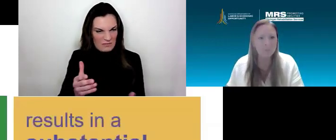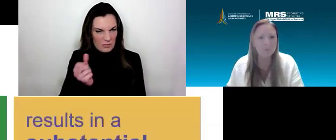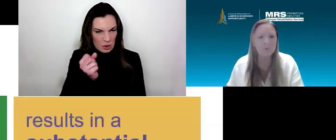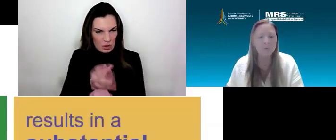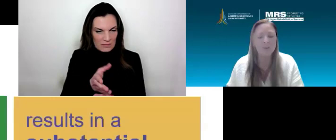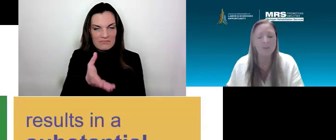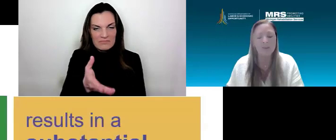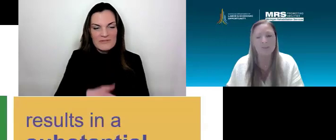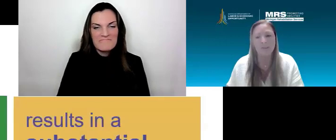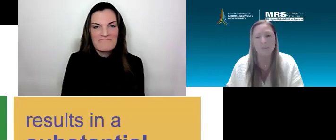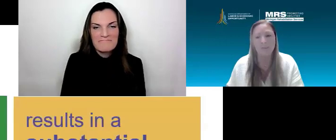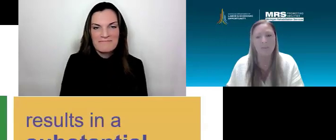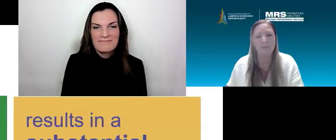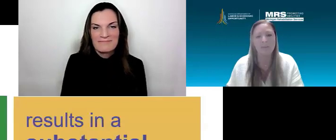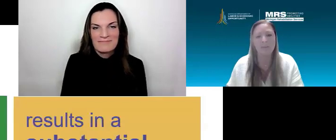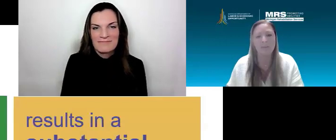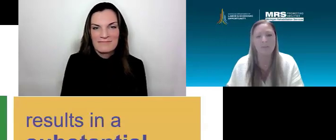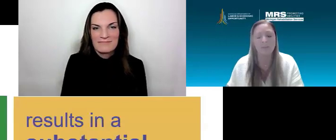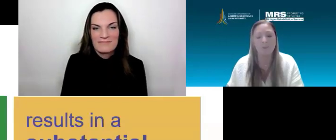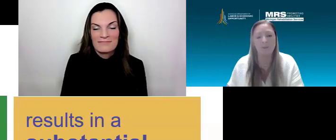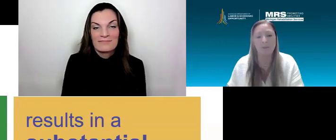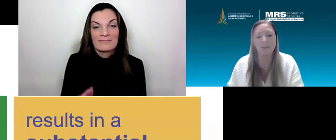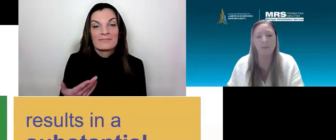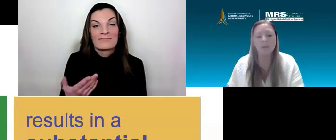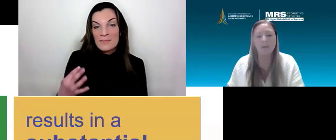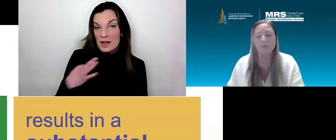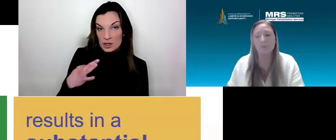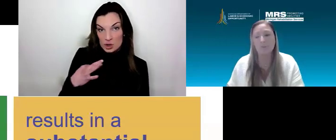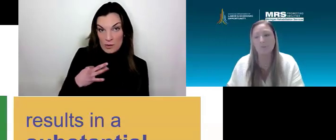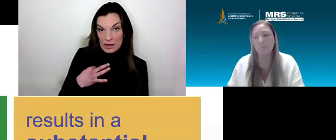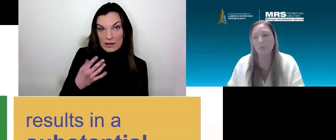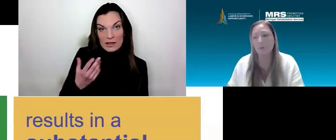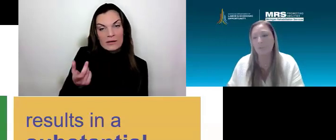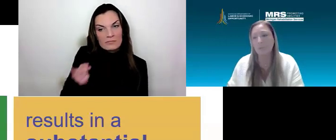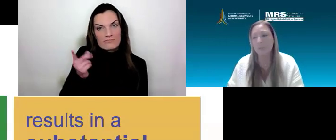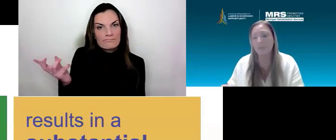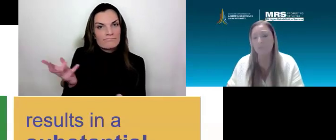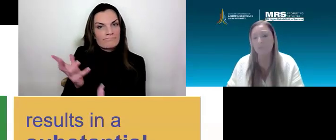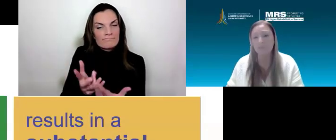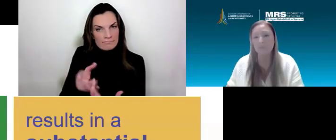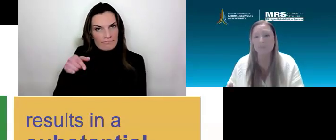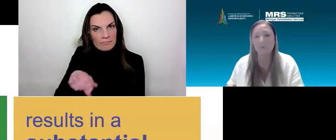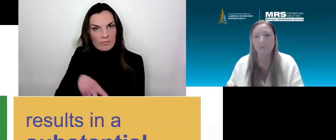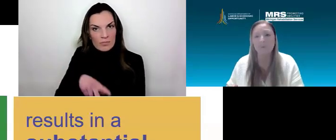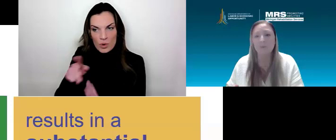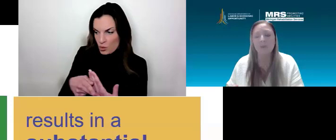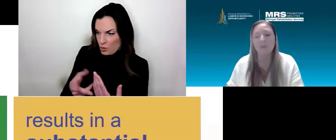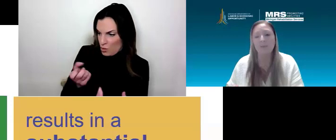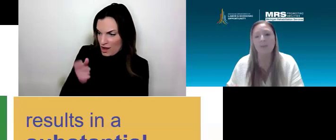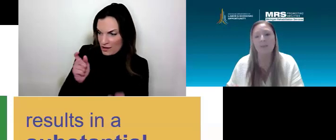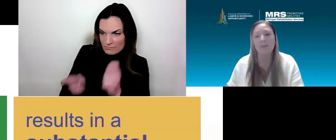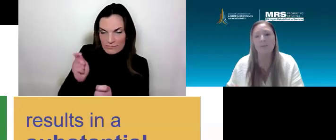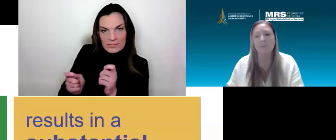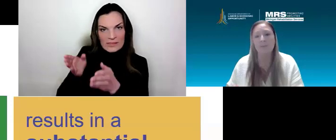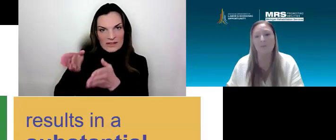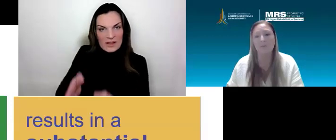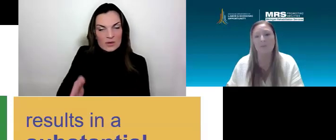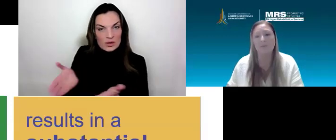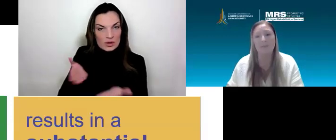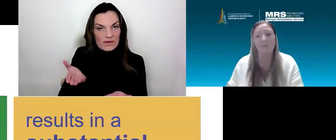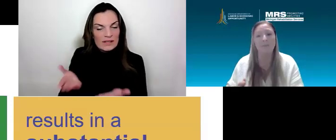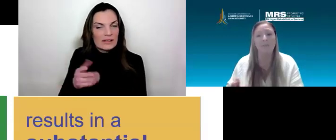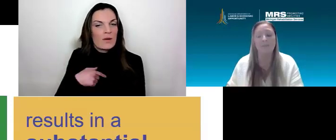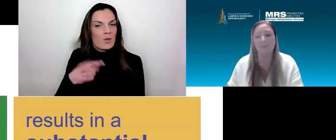So when we're looking at establishing the eligibility to have services, we're looking at the individual